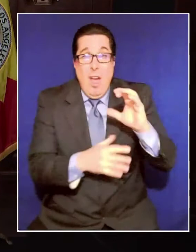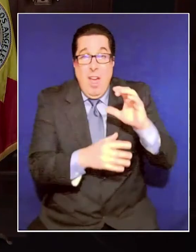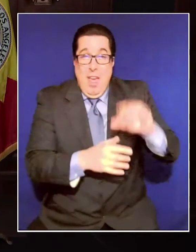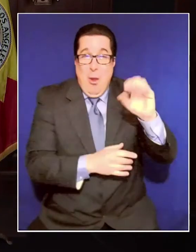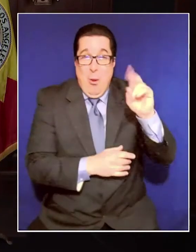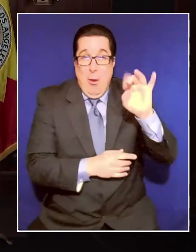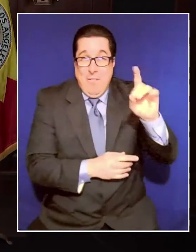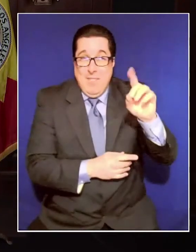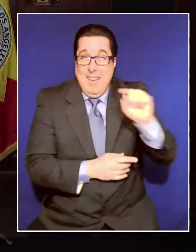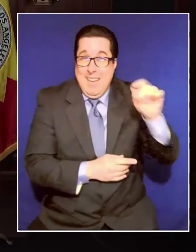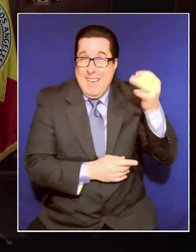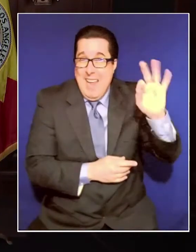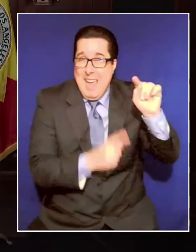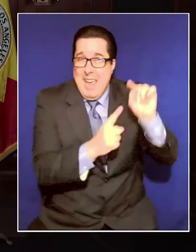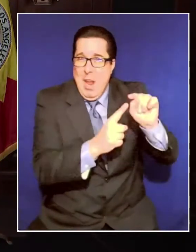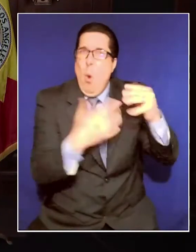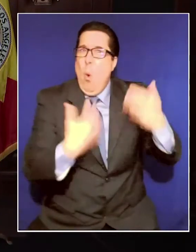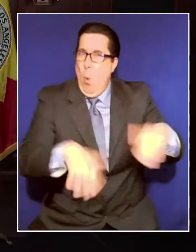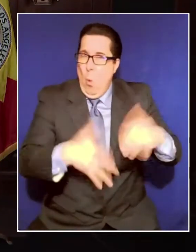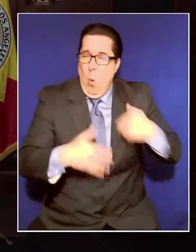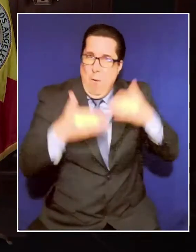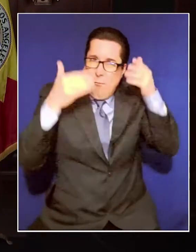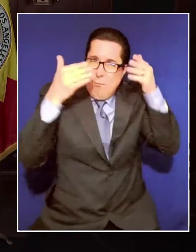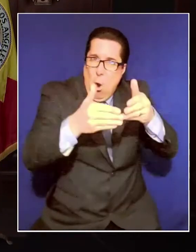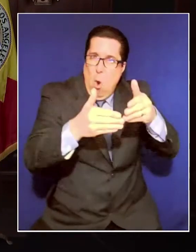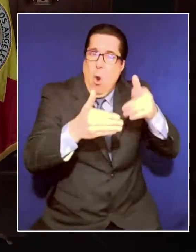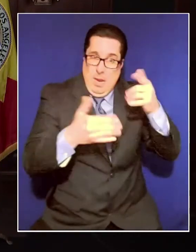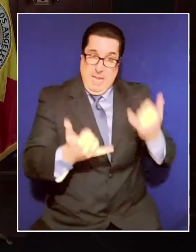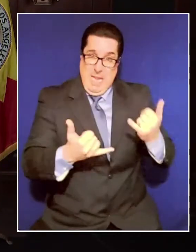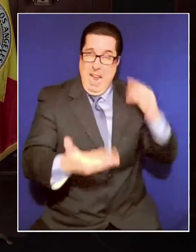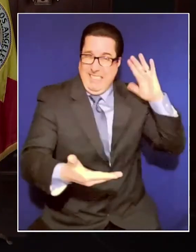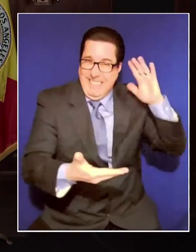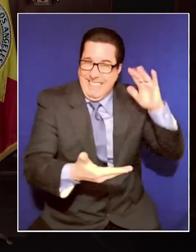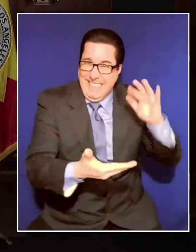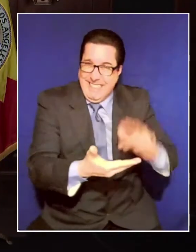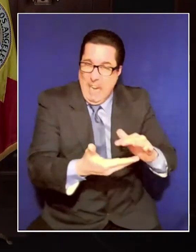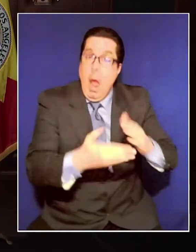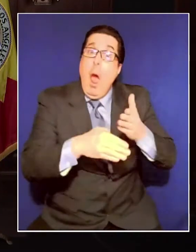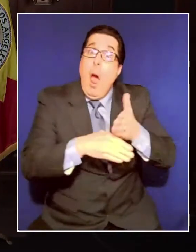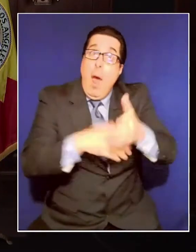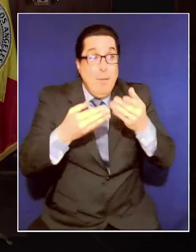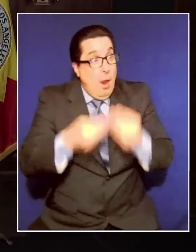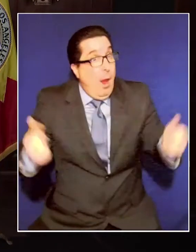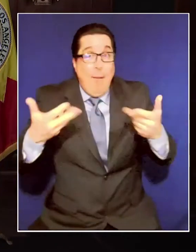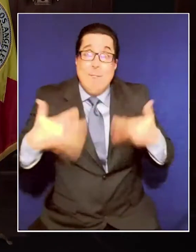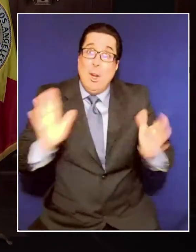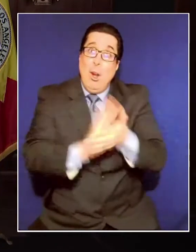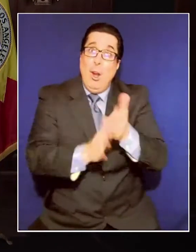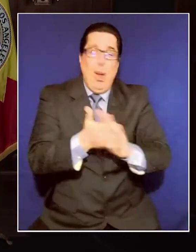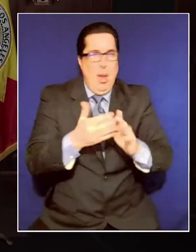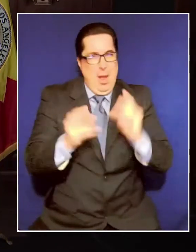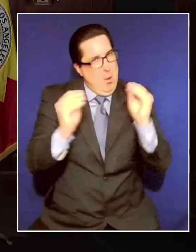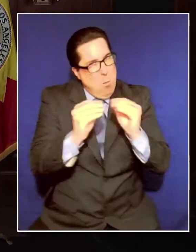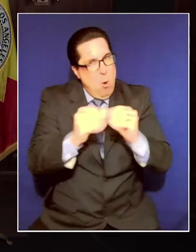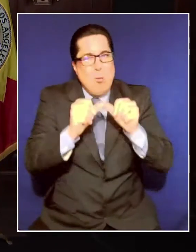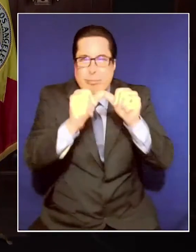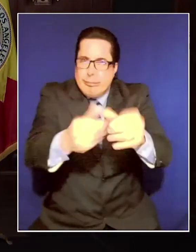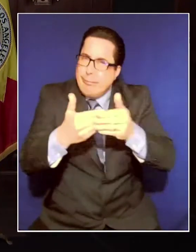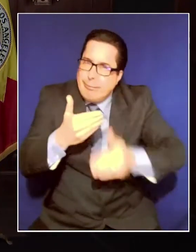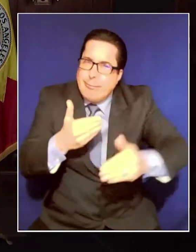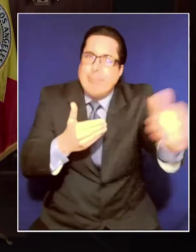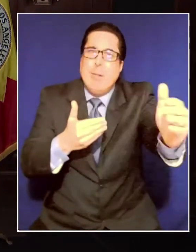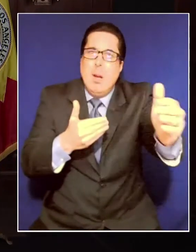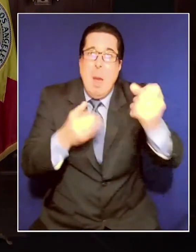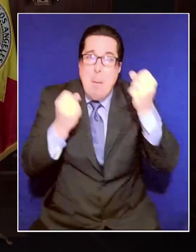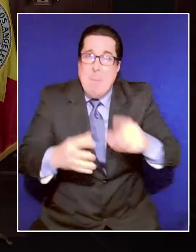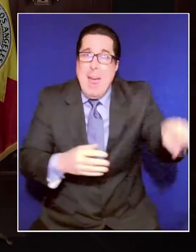focused on before and will be afterwards, but that right now we must confront too, that of too many unhoused Angelenos.